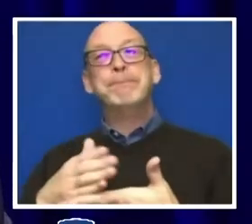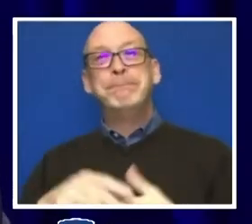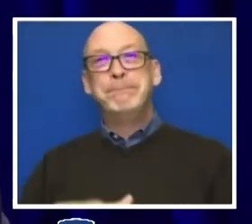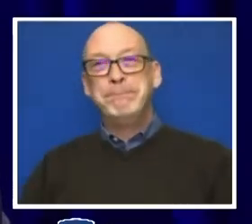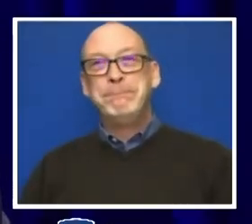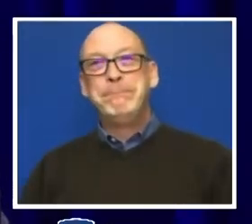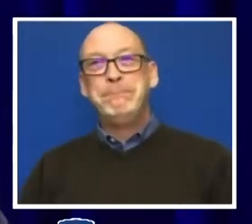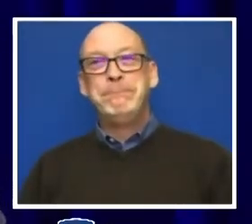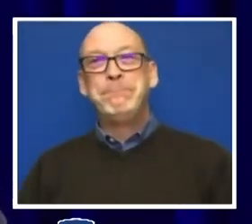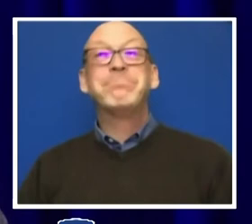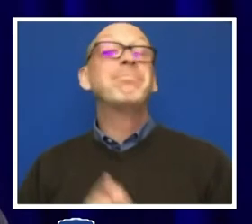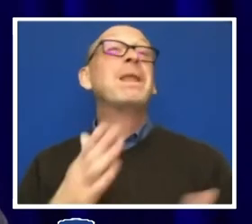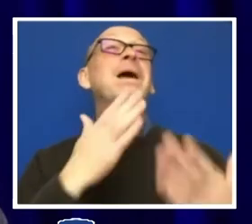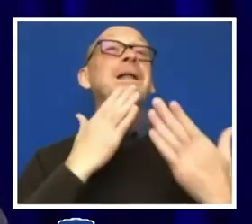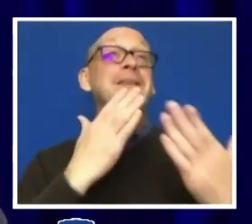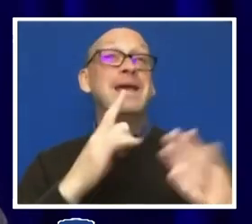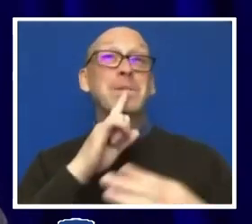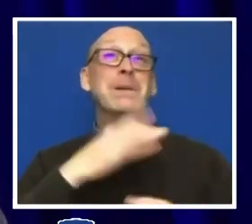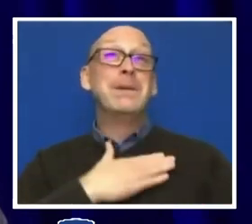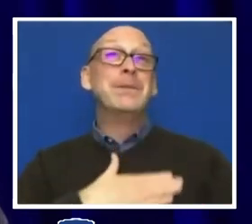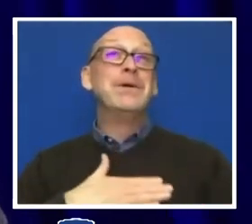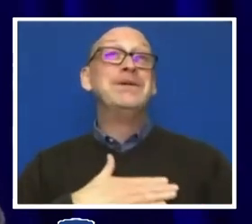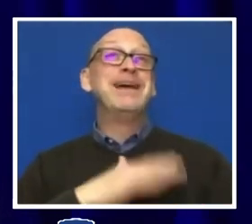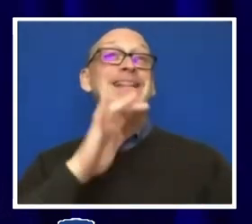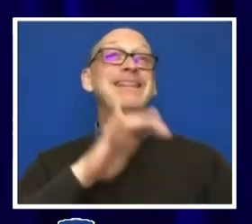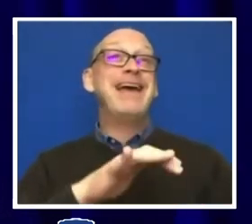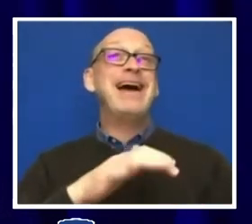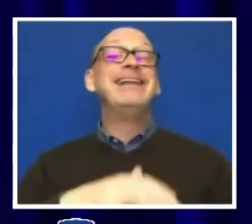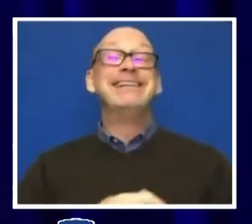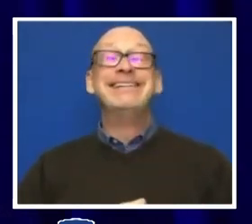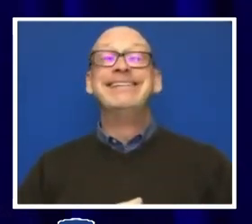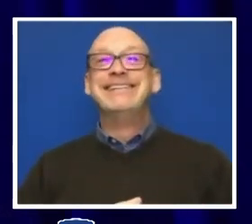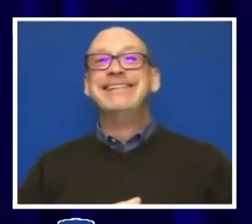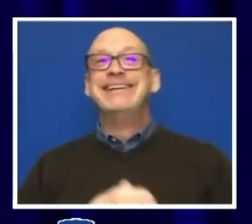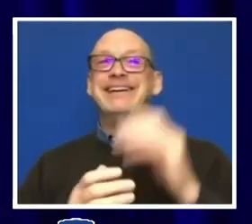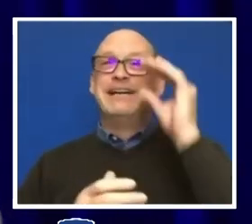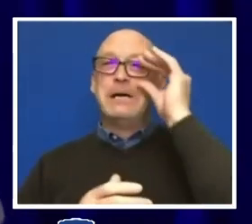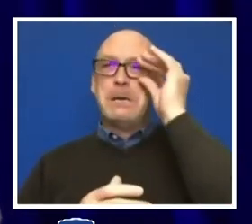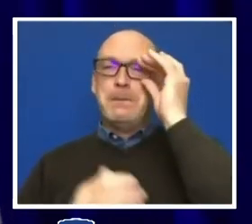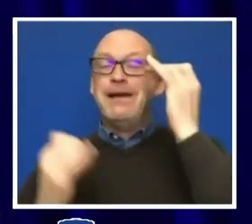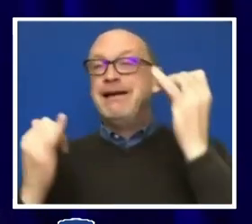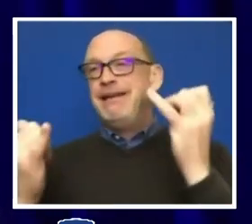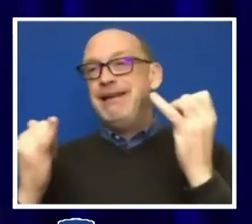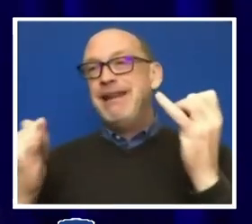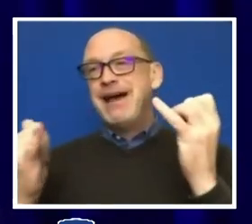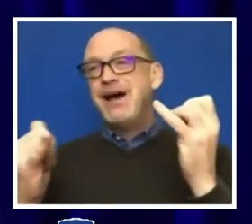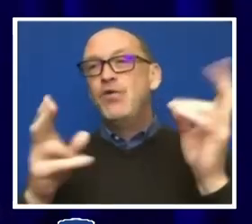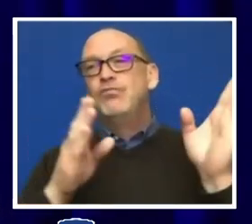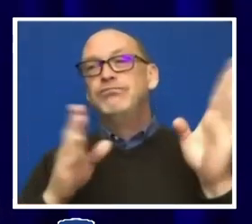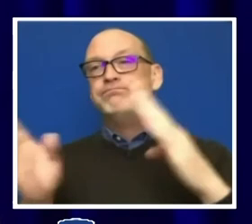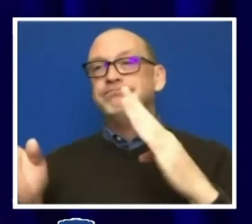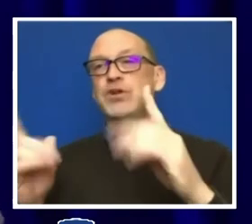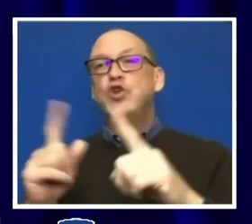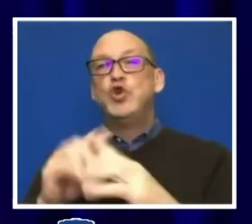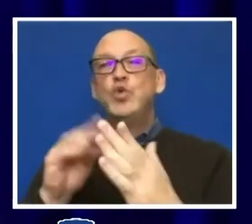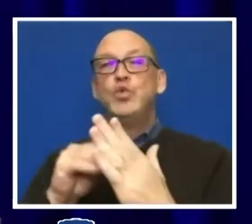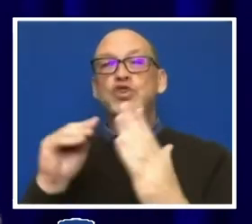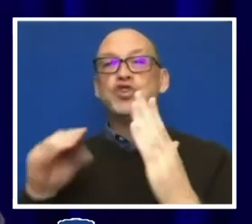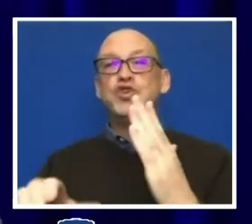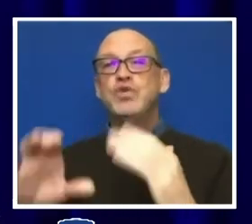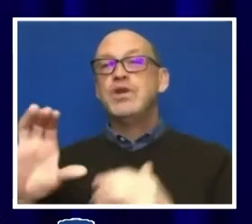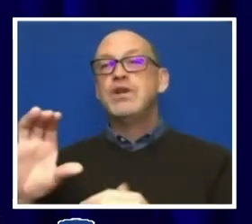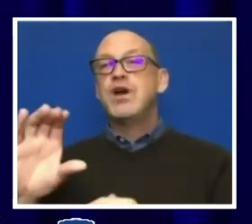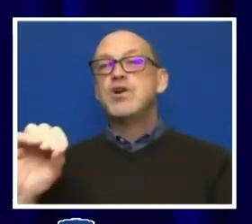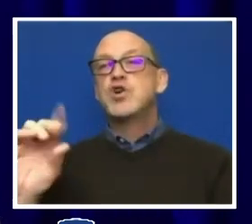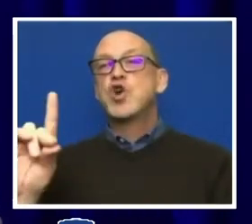So thank you. I appreciate that. That a great deal. I'd like to now transition to the Student Code of Conduct